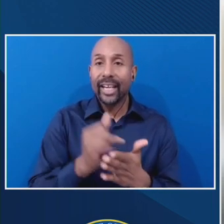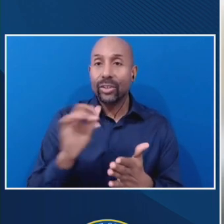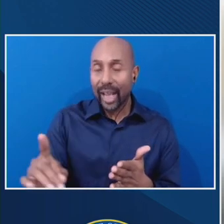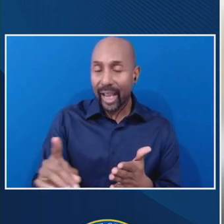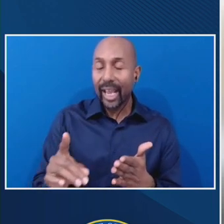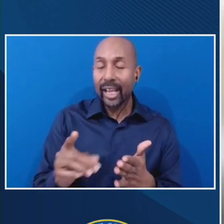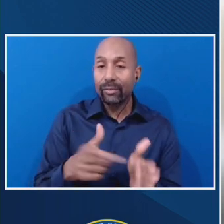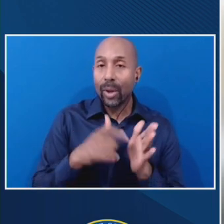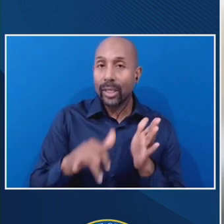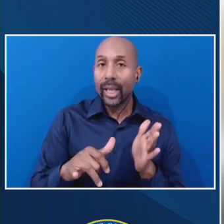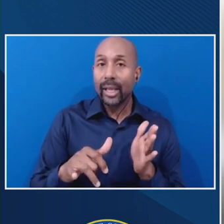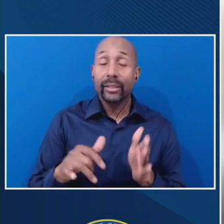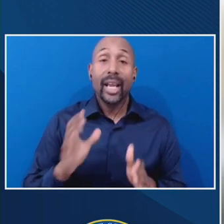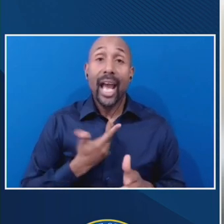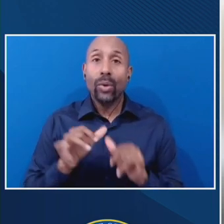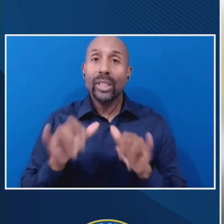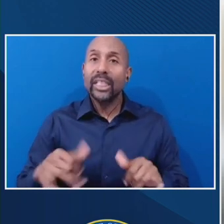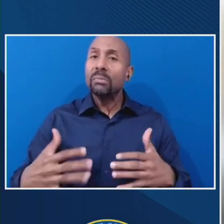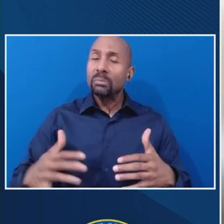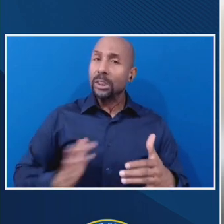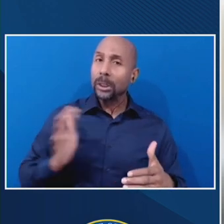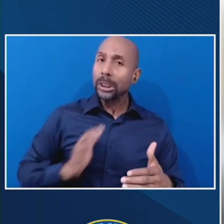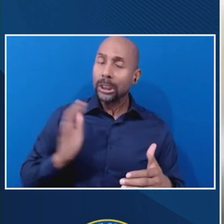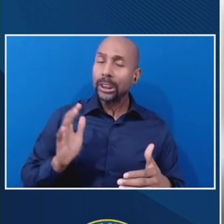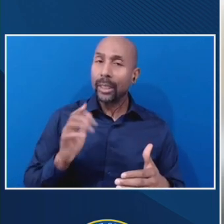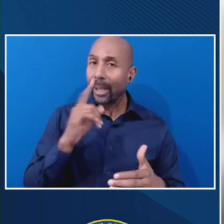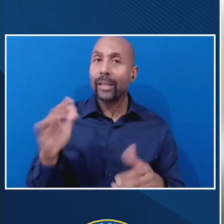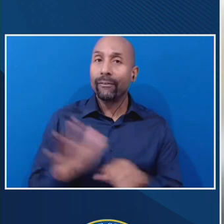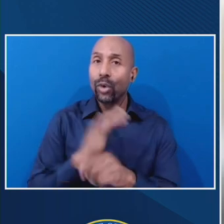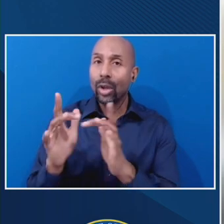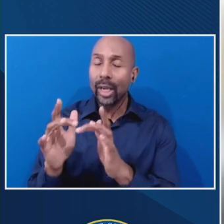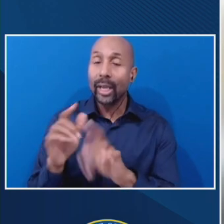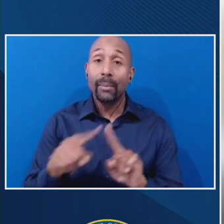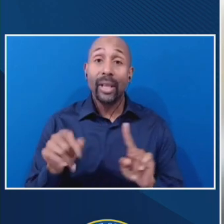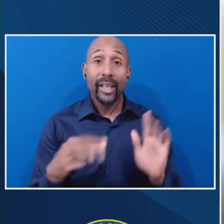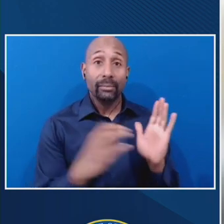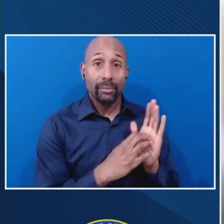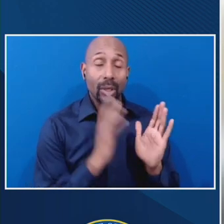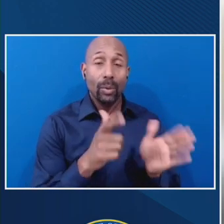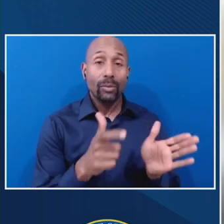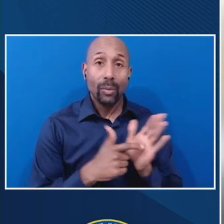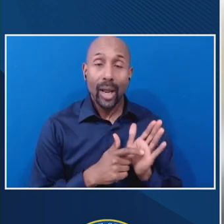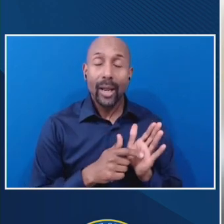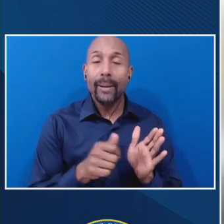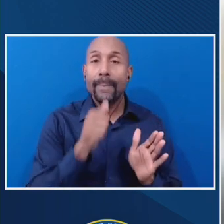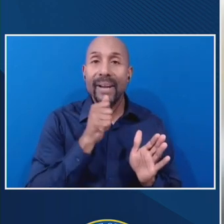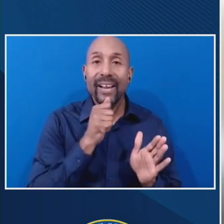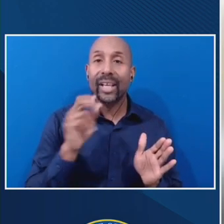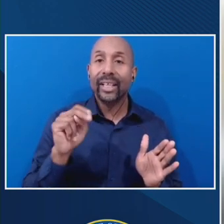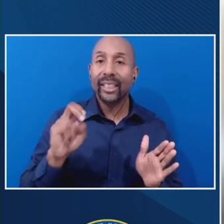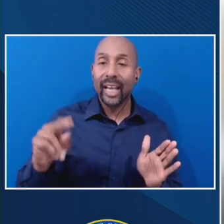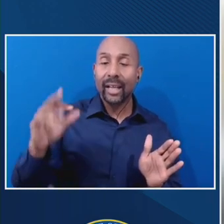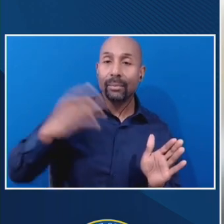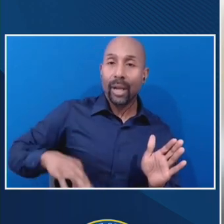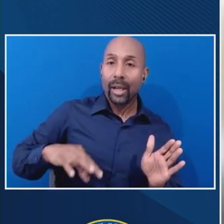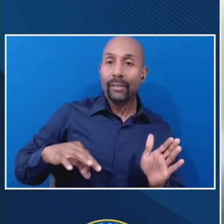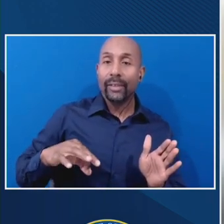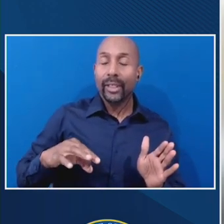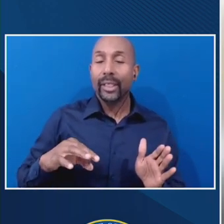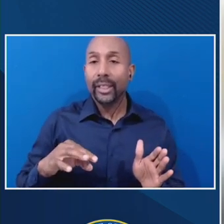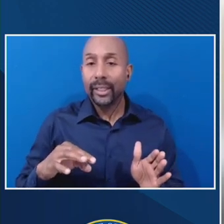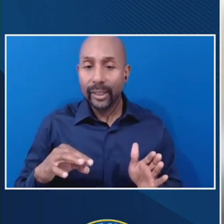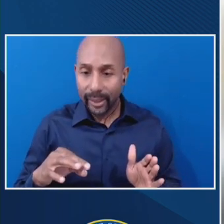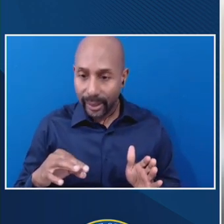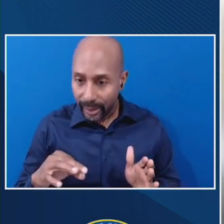this being fully online. The provision here, as stated, is going to require private nonprofits that have distance ed of any variety to think